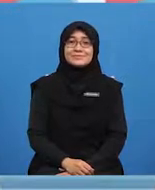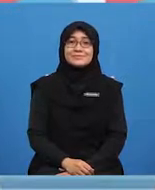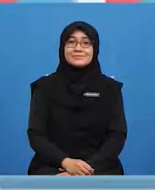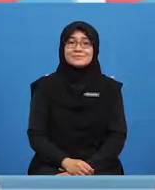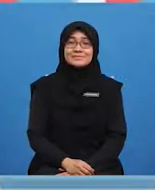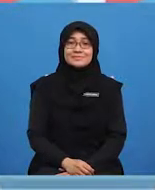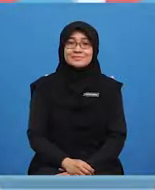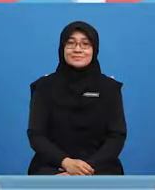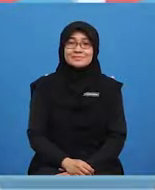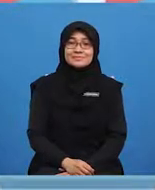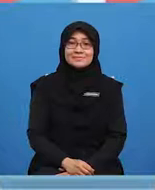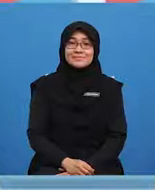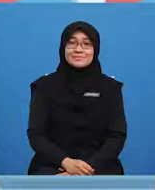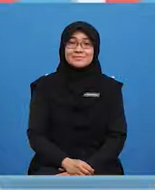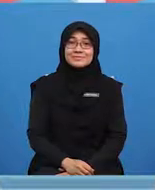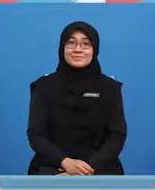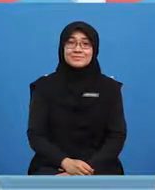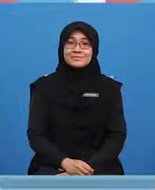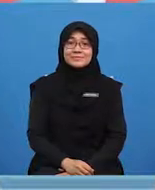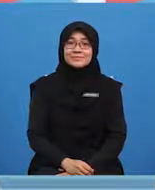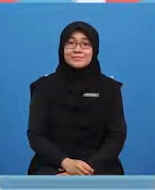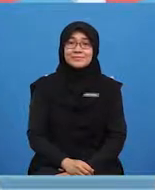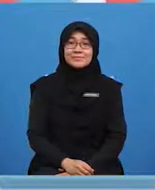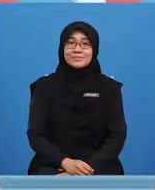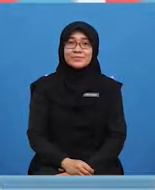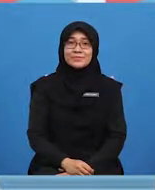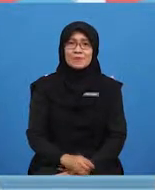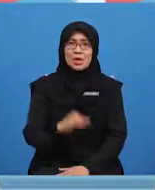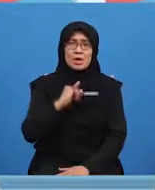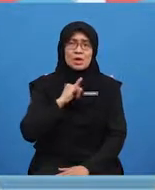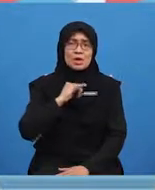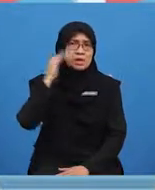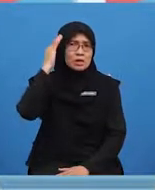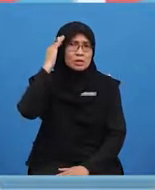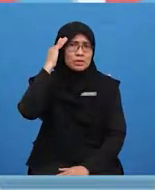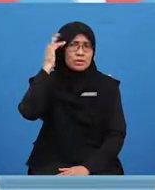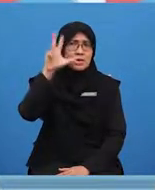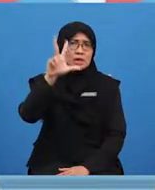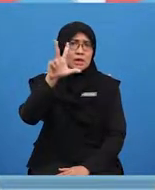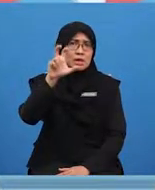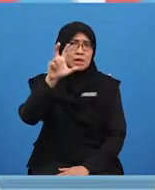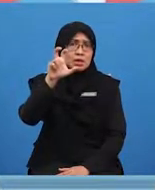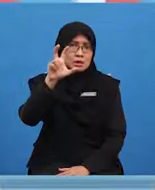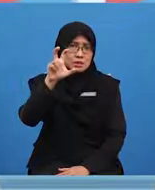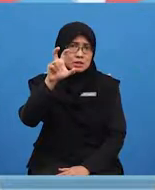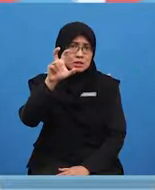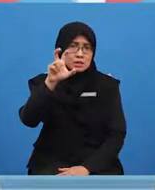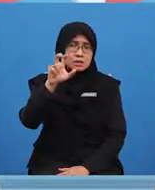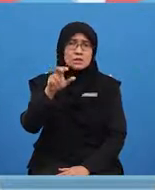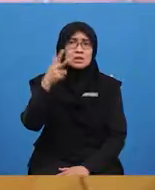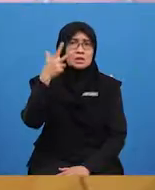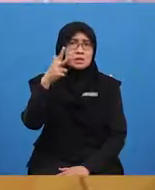Ah, pardon me for my mistakes. I thought it's the same because they do sound similar.